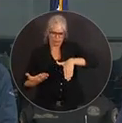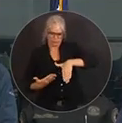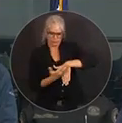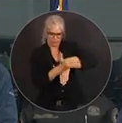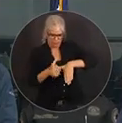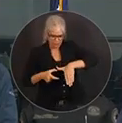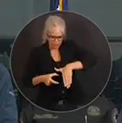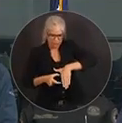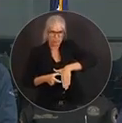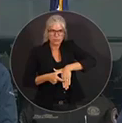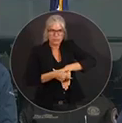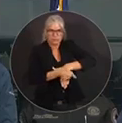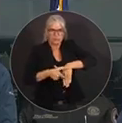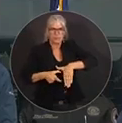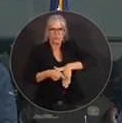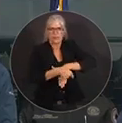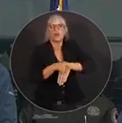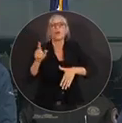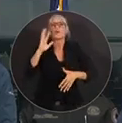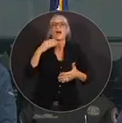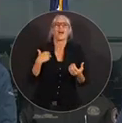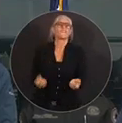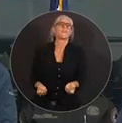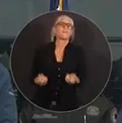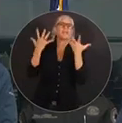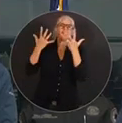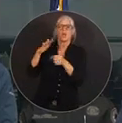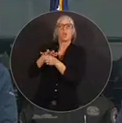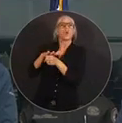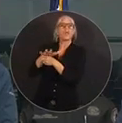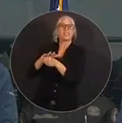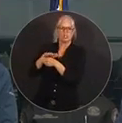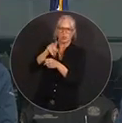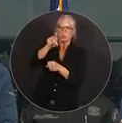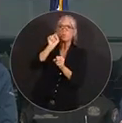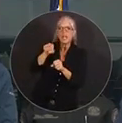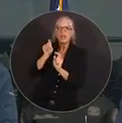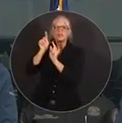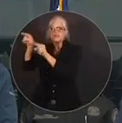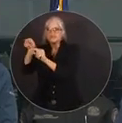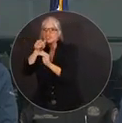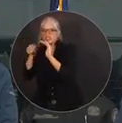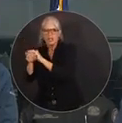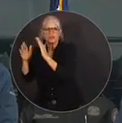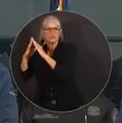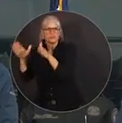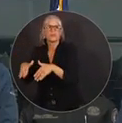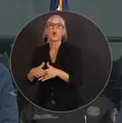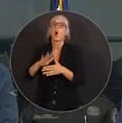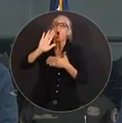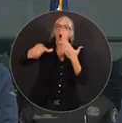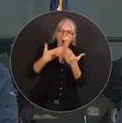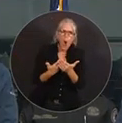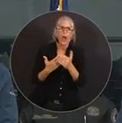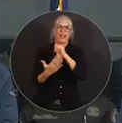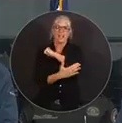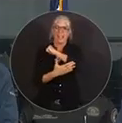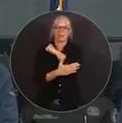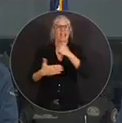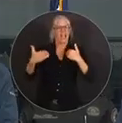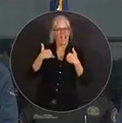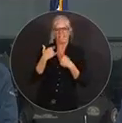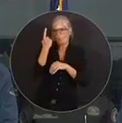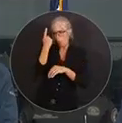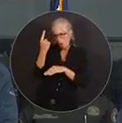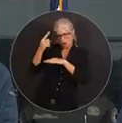big counties are going to have multiple locations where you can go to shelter. All counties have at least one pet-friendly shelter